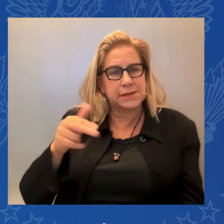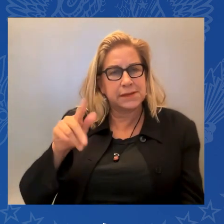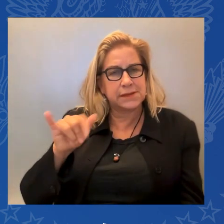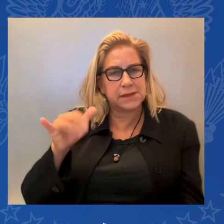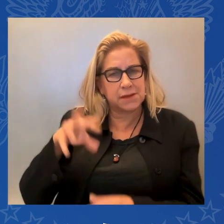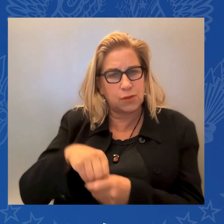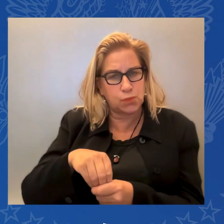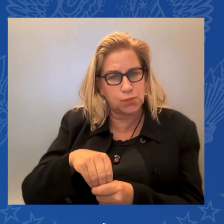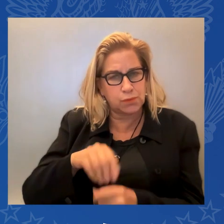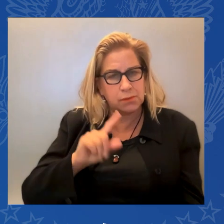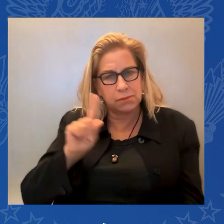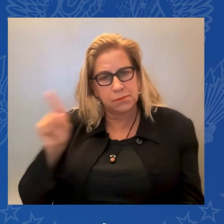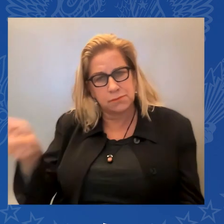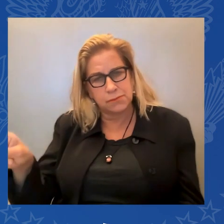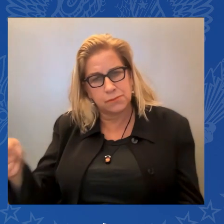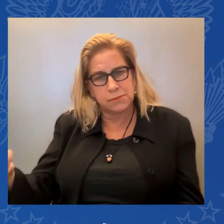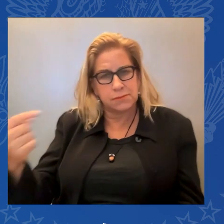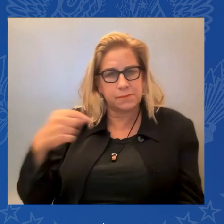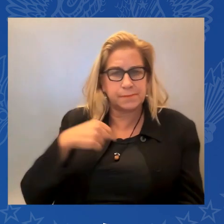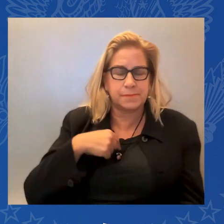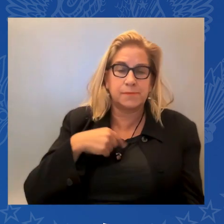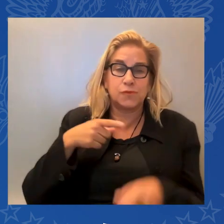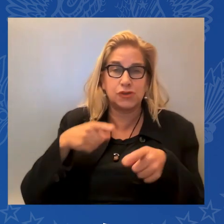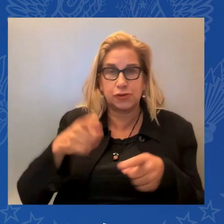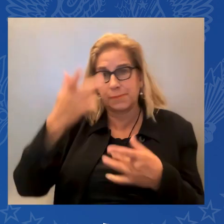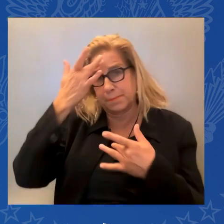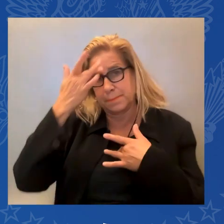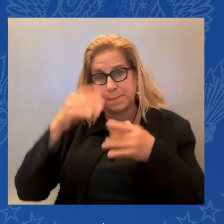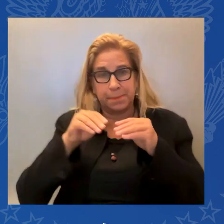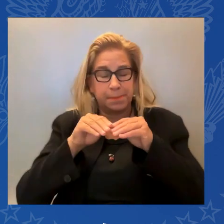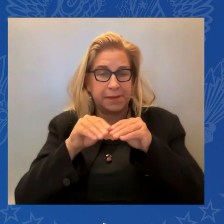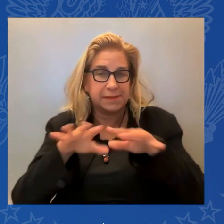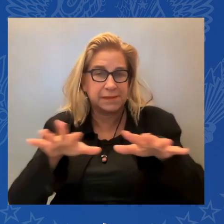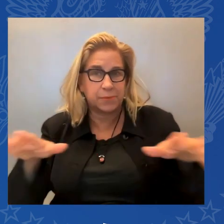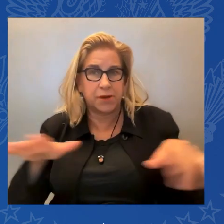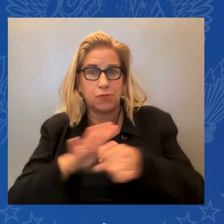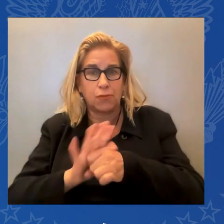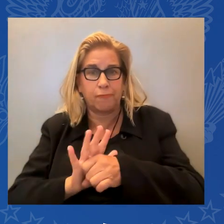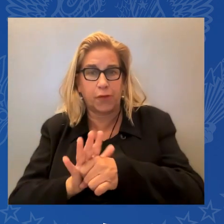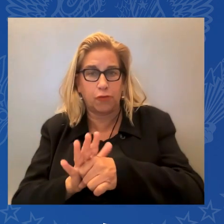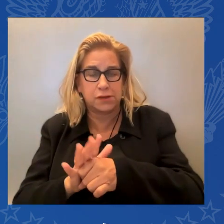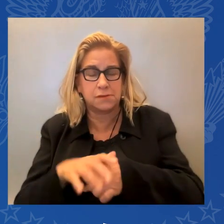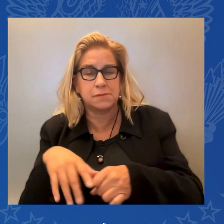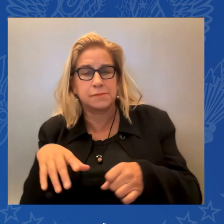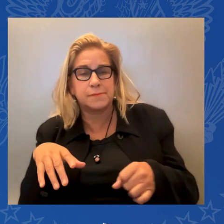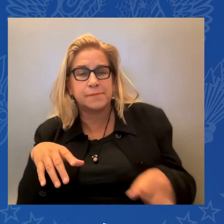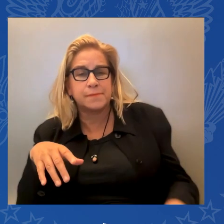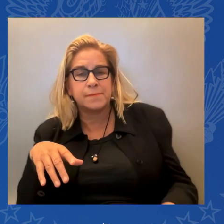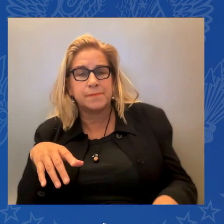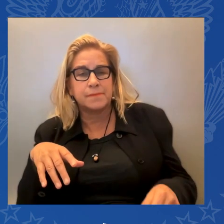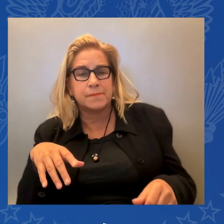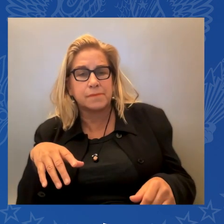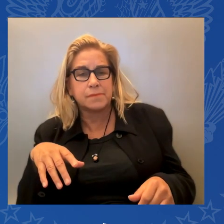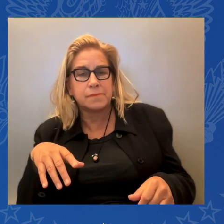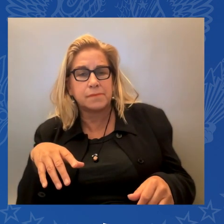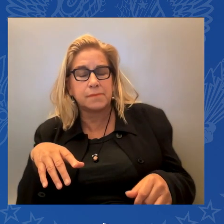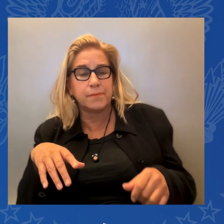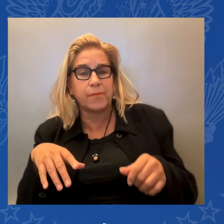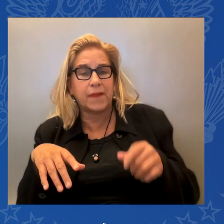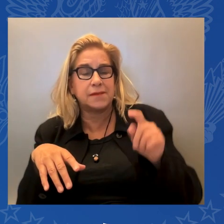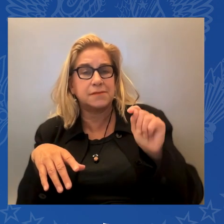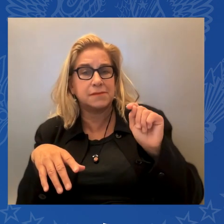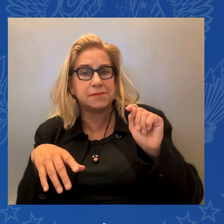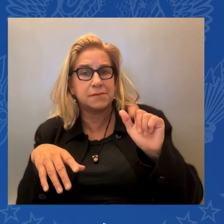Plan. Expanding child tax credits, slashing poverty over 40 percent among Latinos at the lowest rate on record.